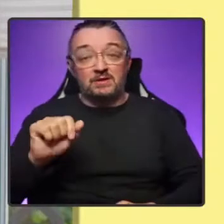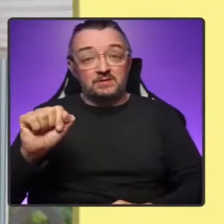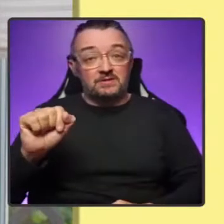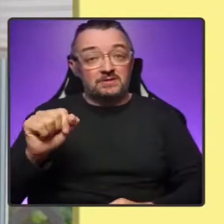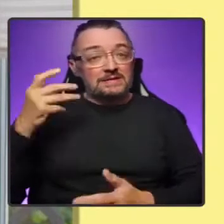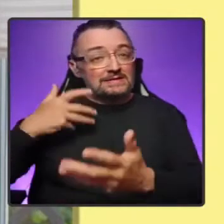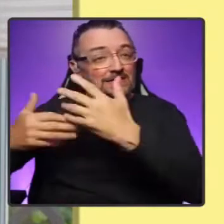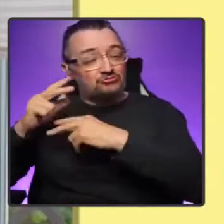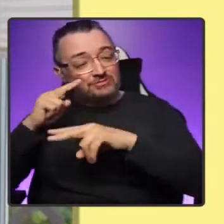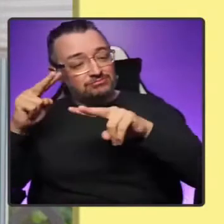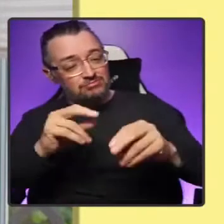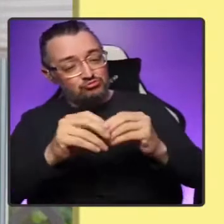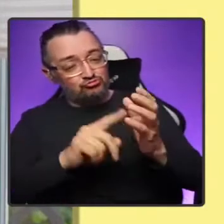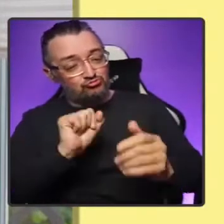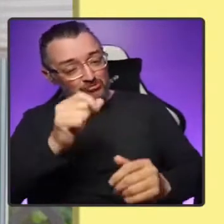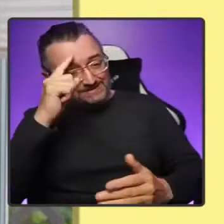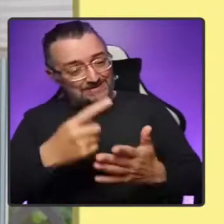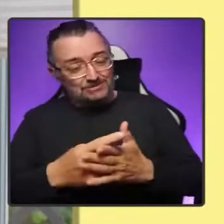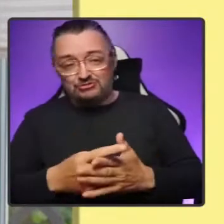upon you.